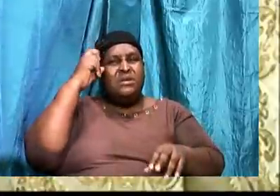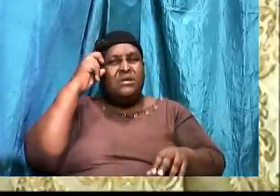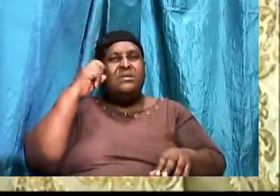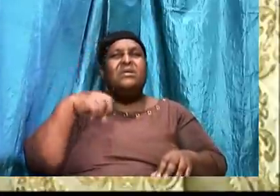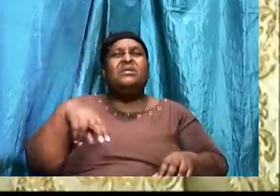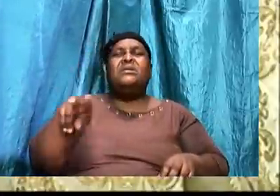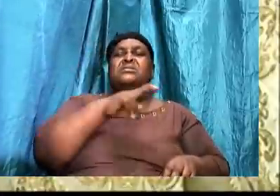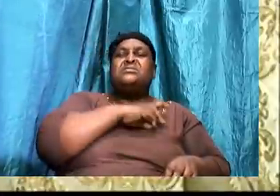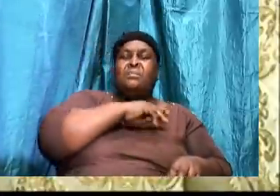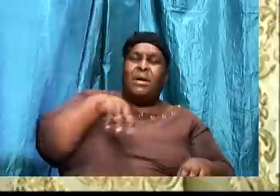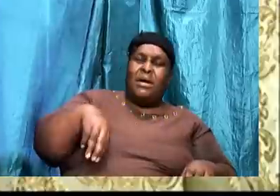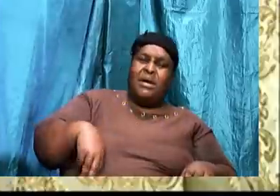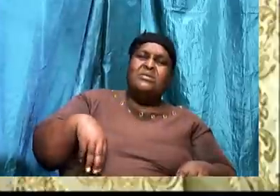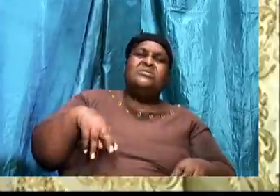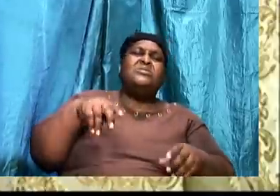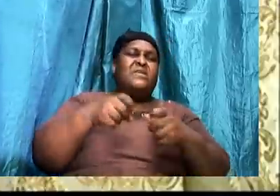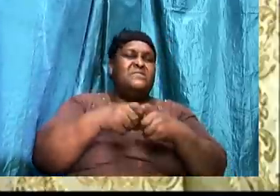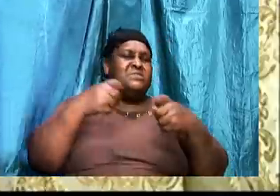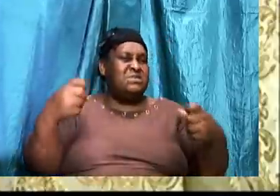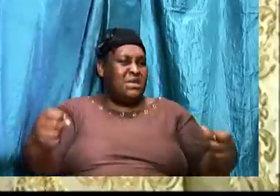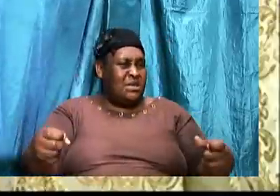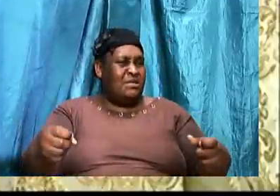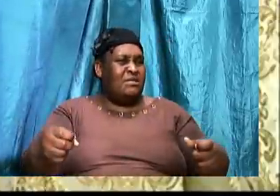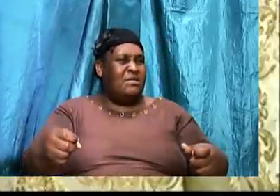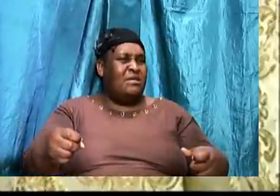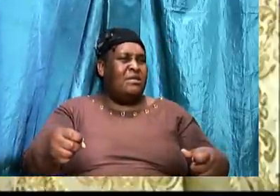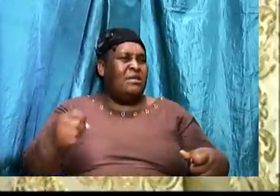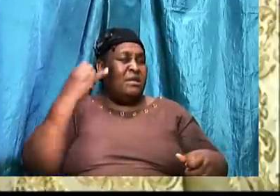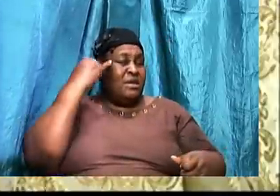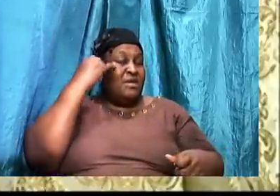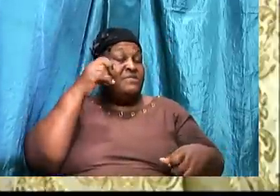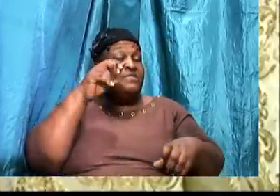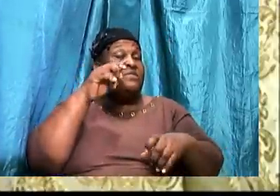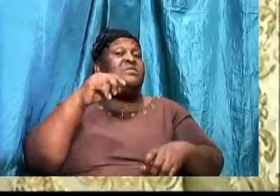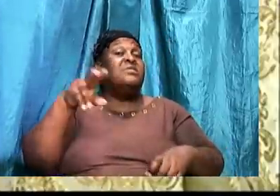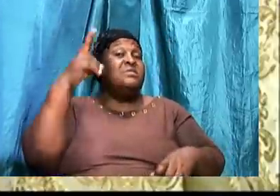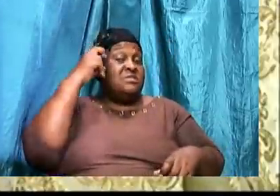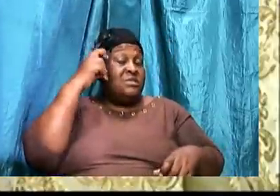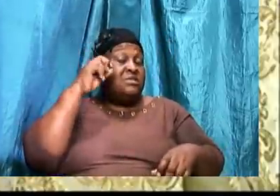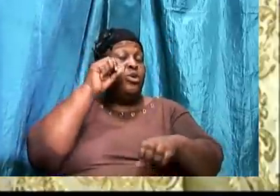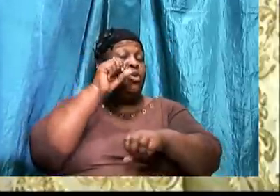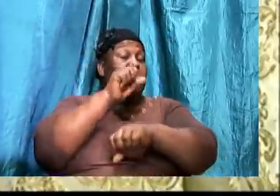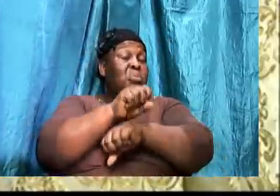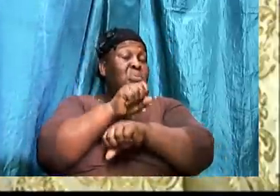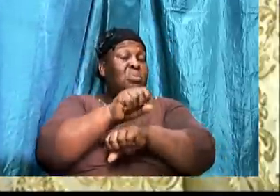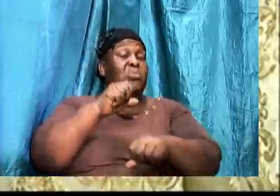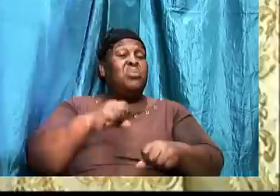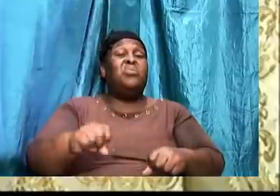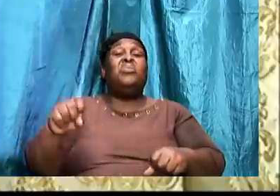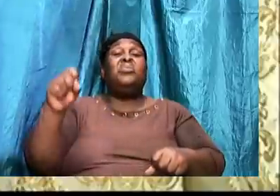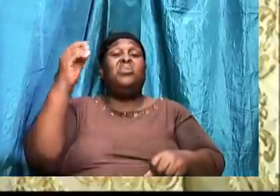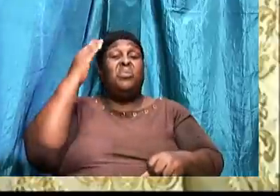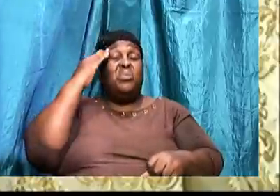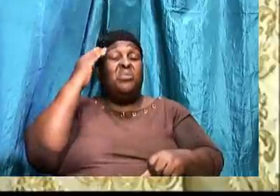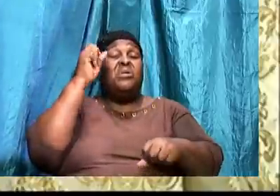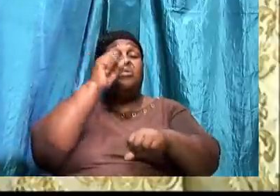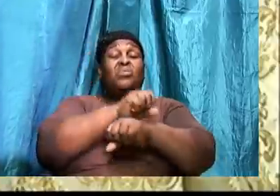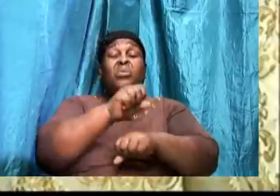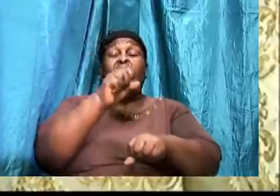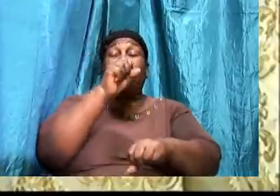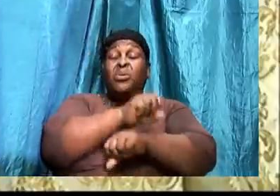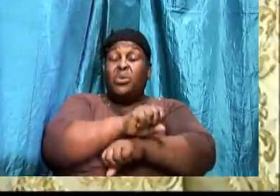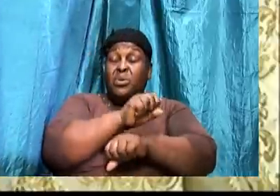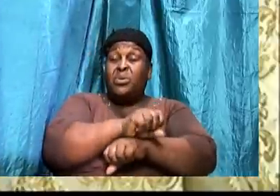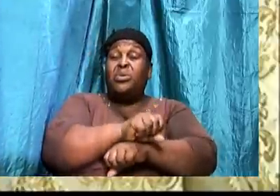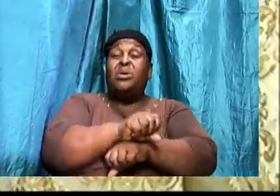knows that this is one of the wild, this is one of the schemes that will work. By getting people to challenge the